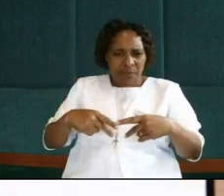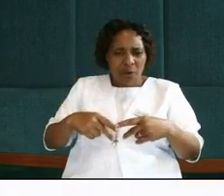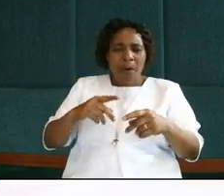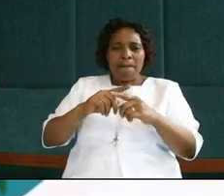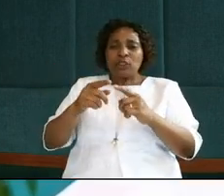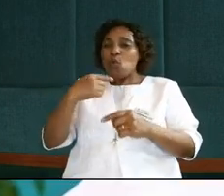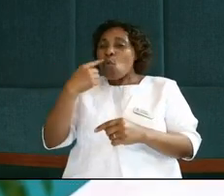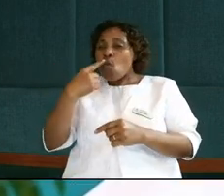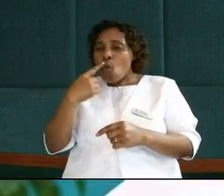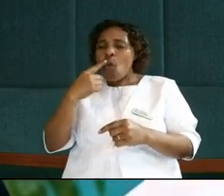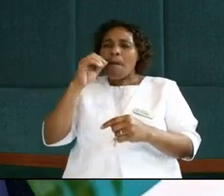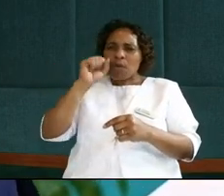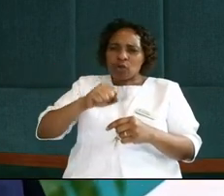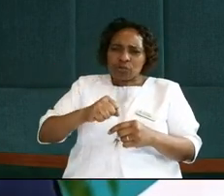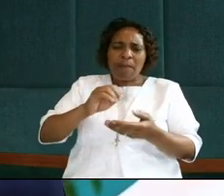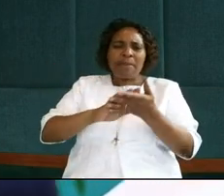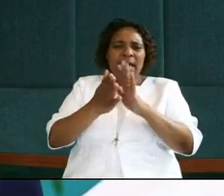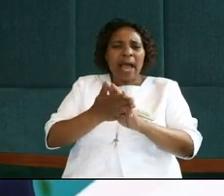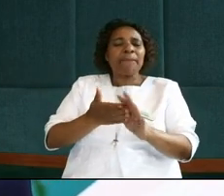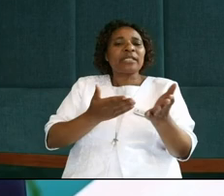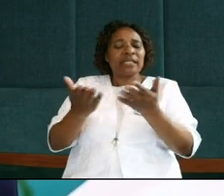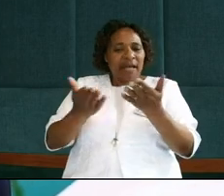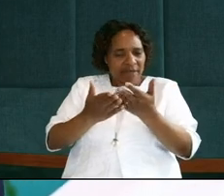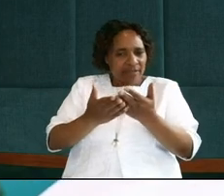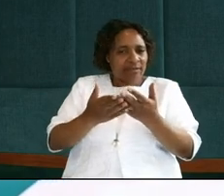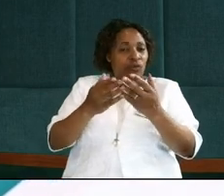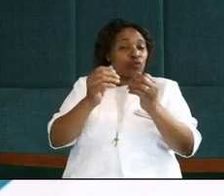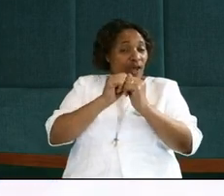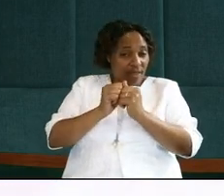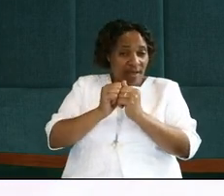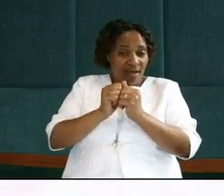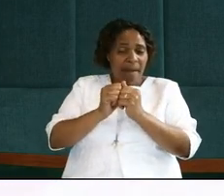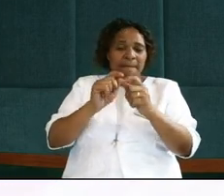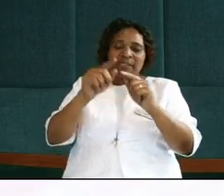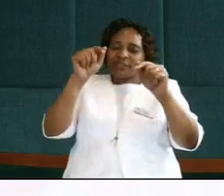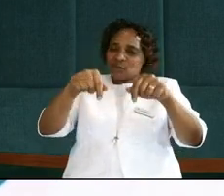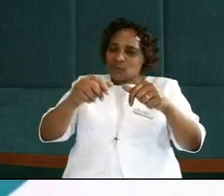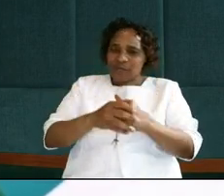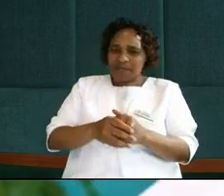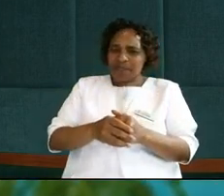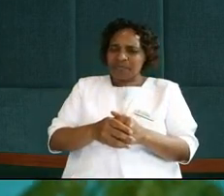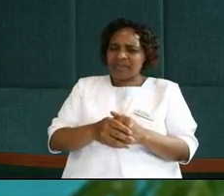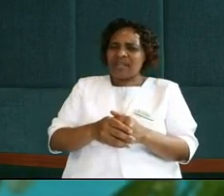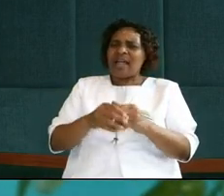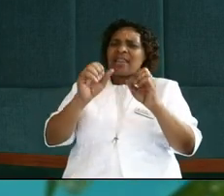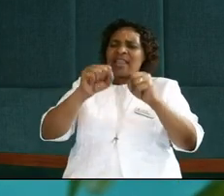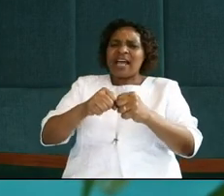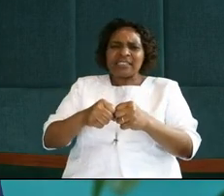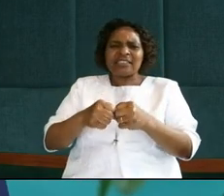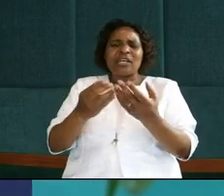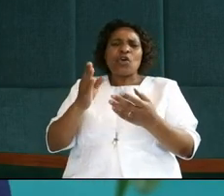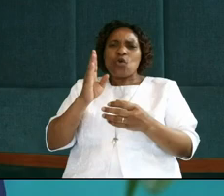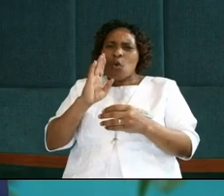is going to be the servant for the occasion. Are you with me? But on this one, they are alone in the room and